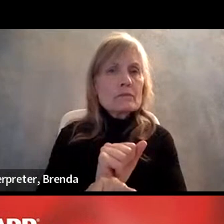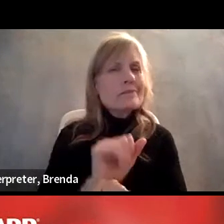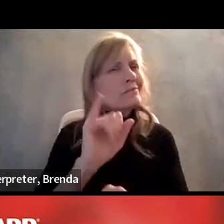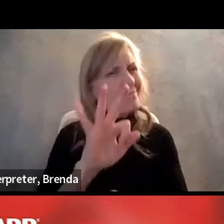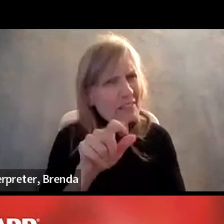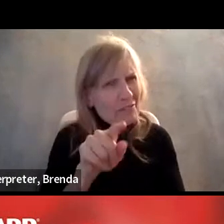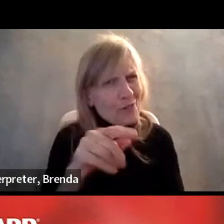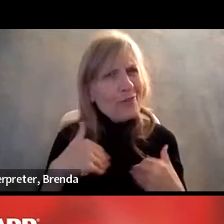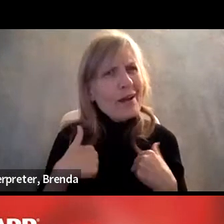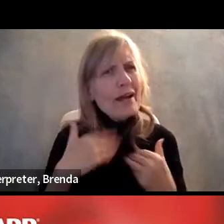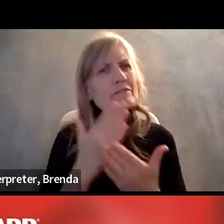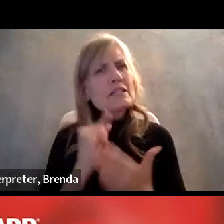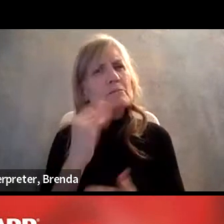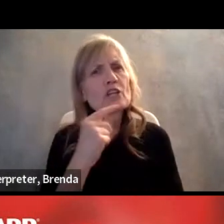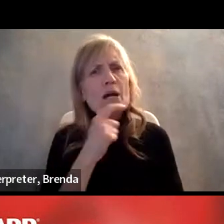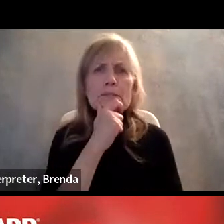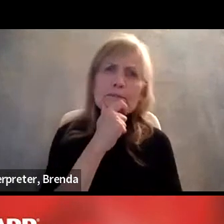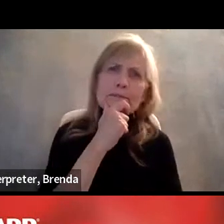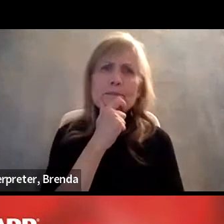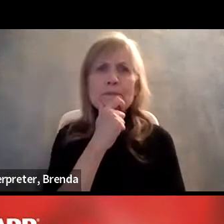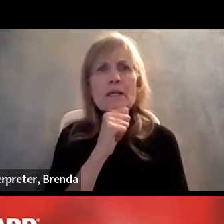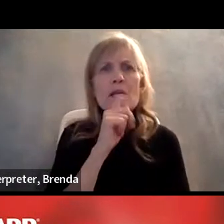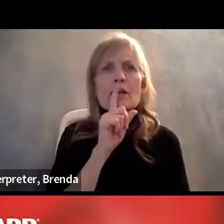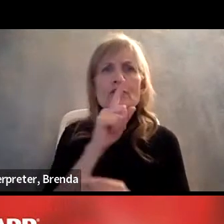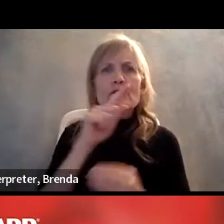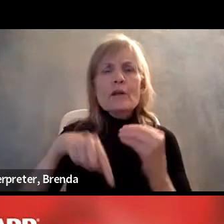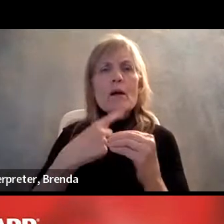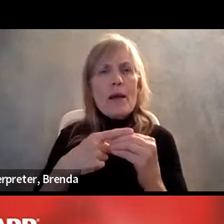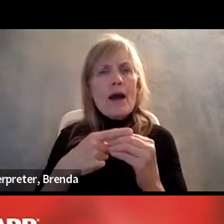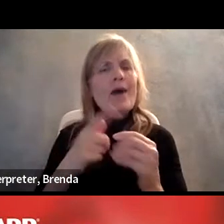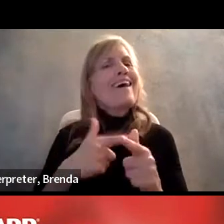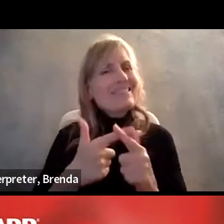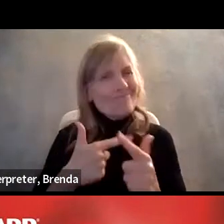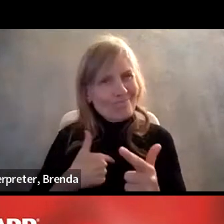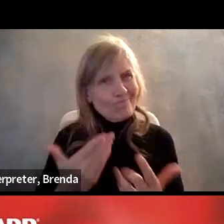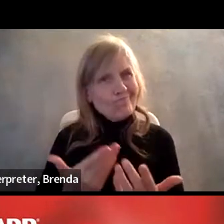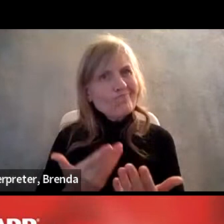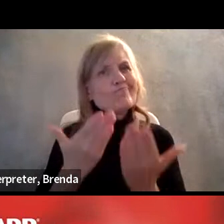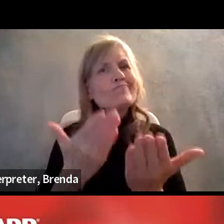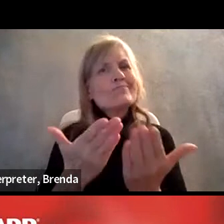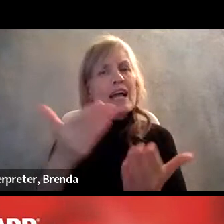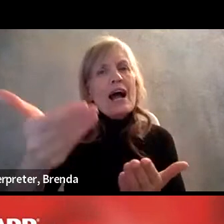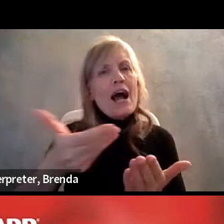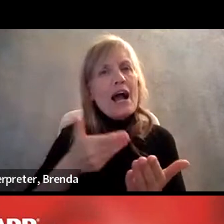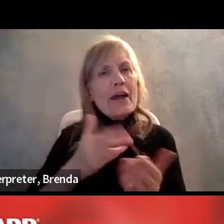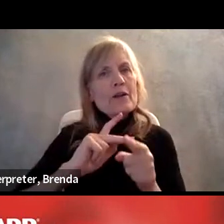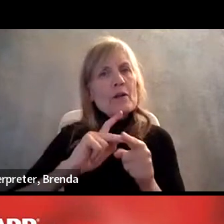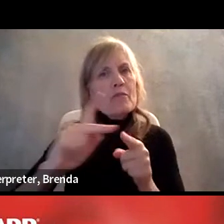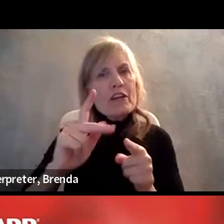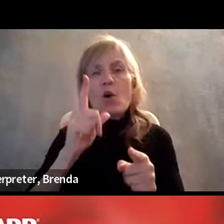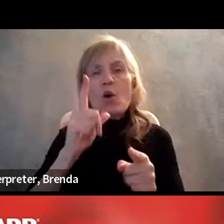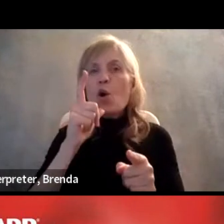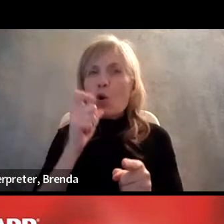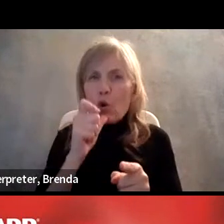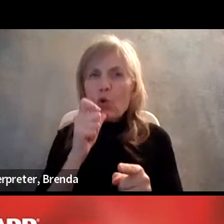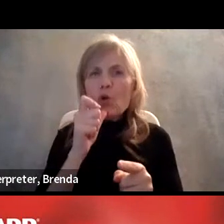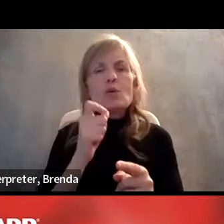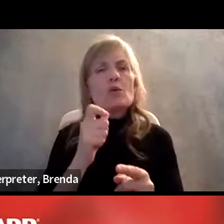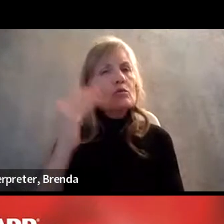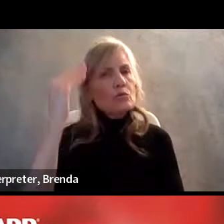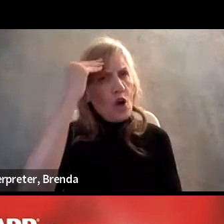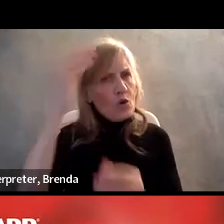that they're not sure about, I would suggest that they hire a professional that works specifically with this population